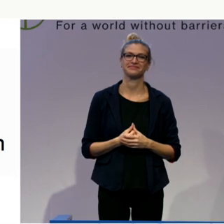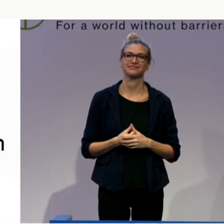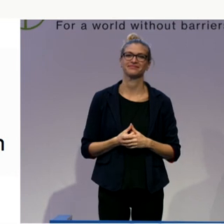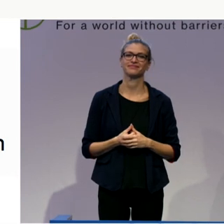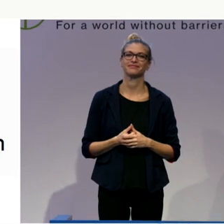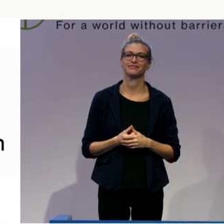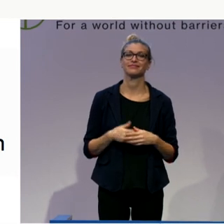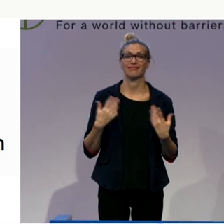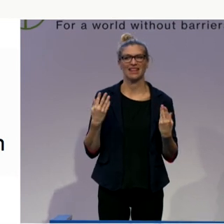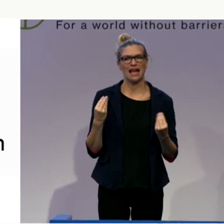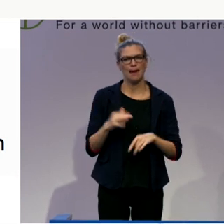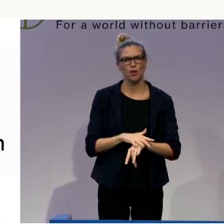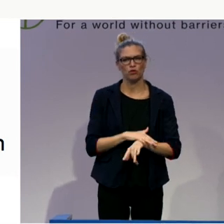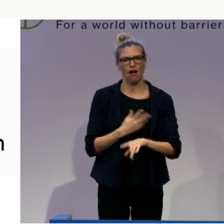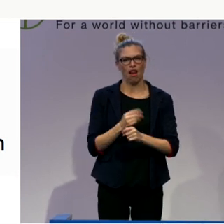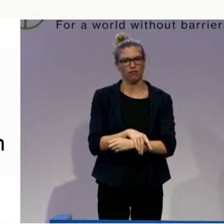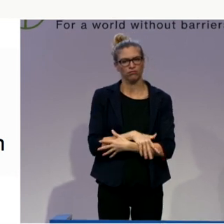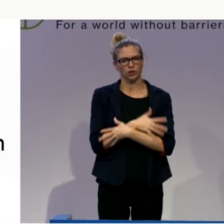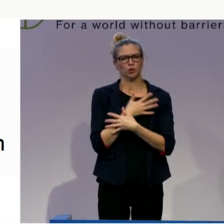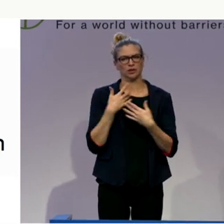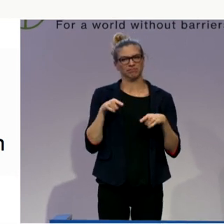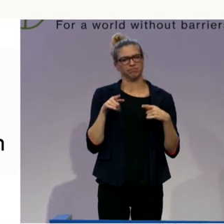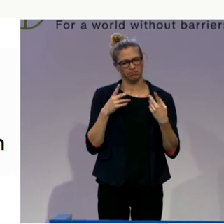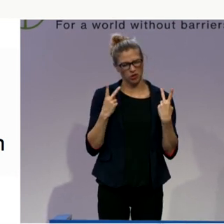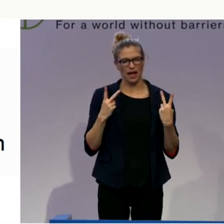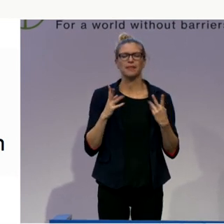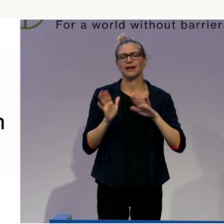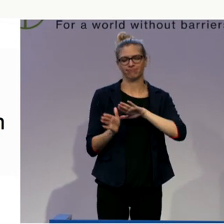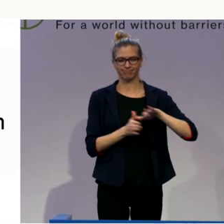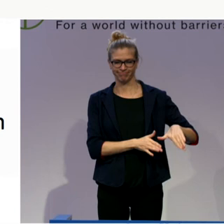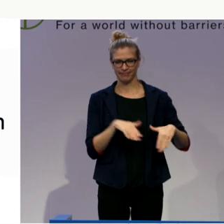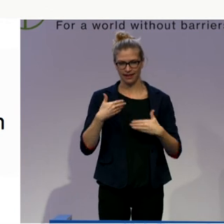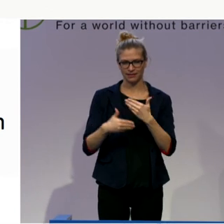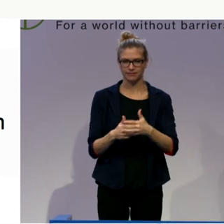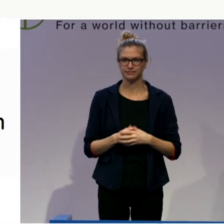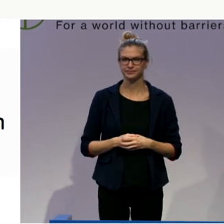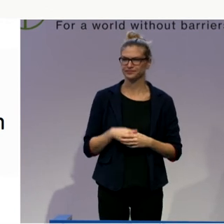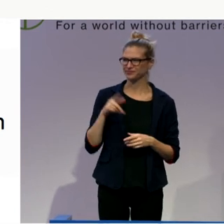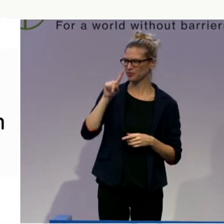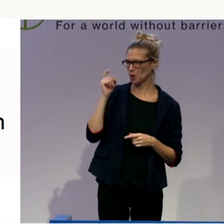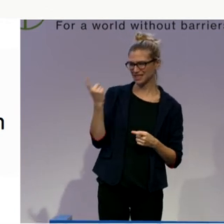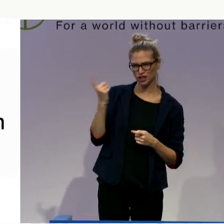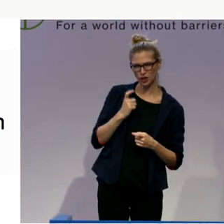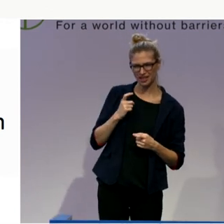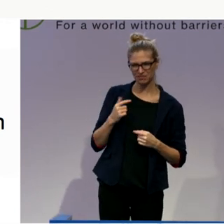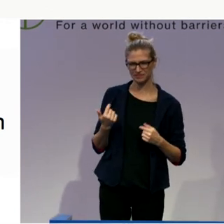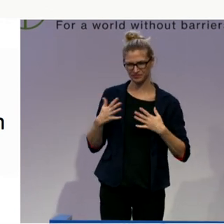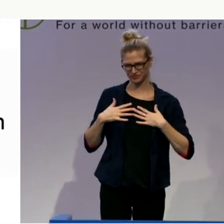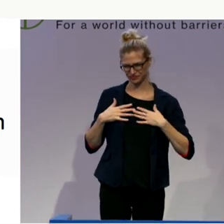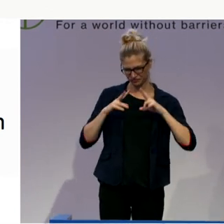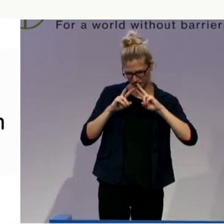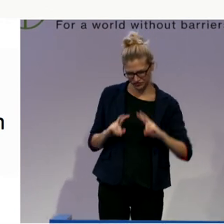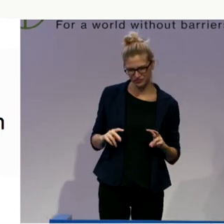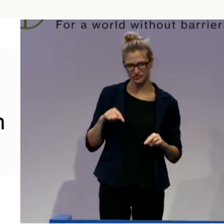later. But when coming back, when you were asking me, Tom, what is saying the research, not only our